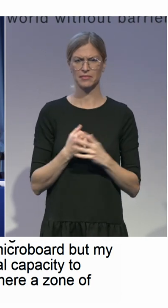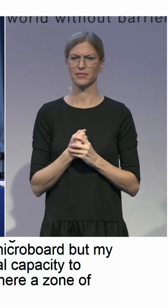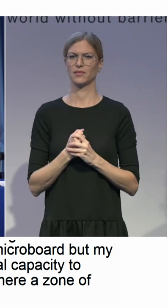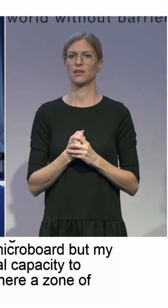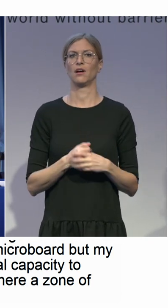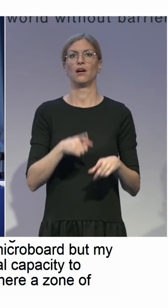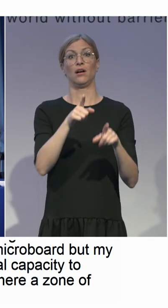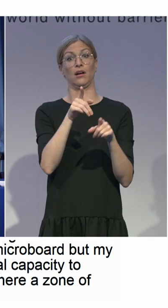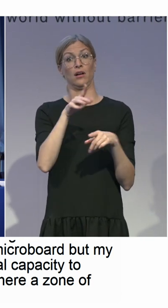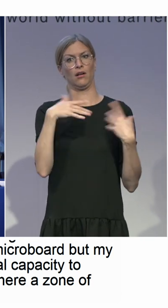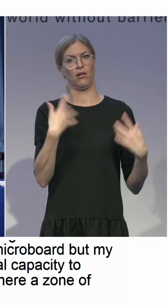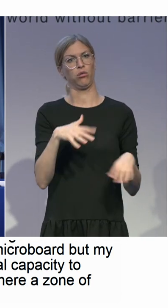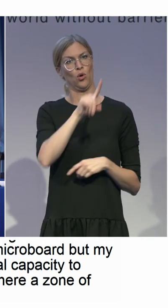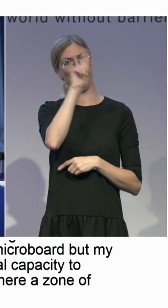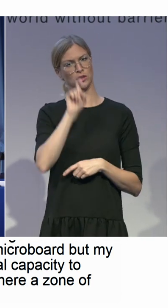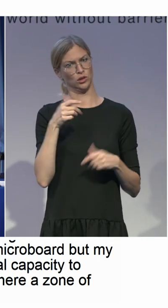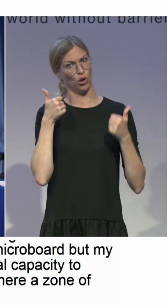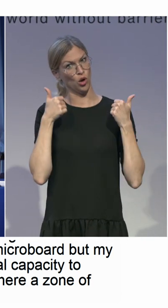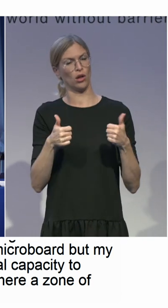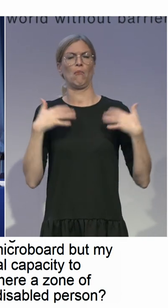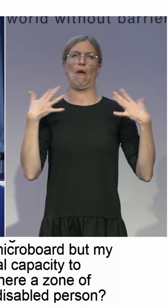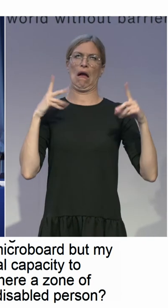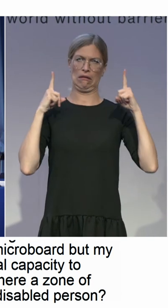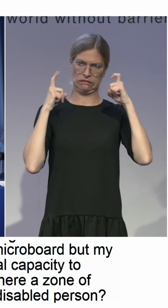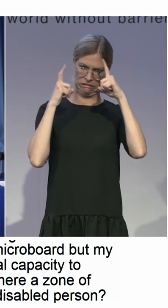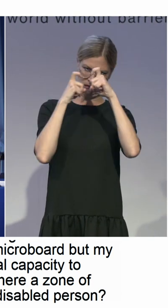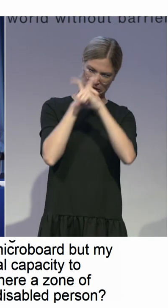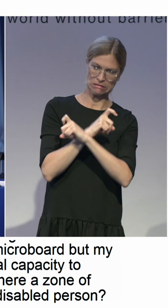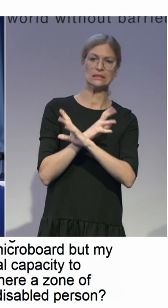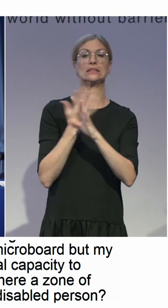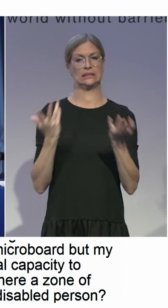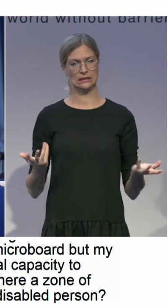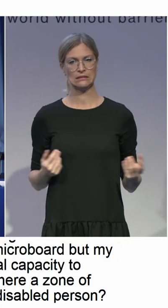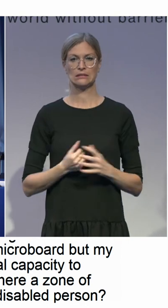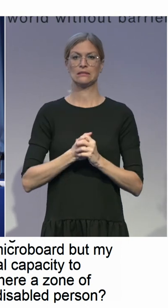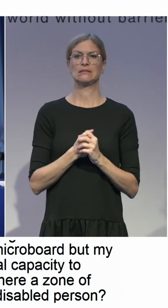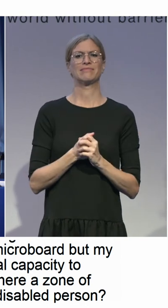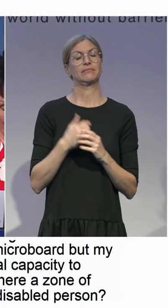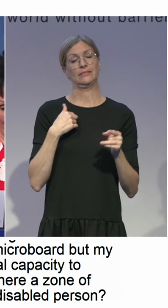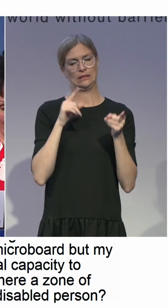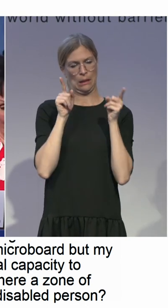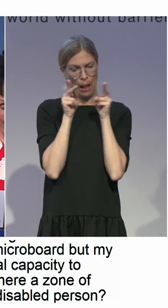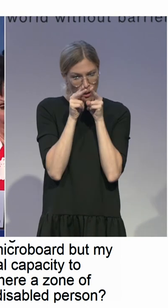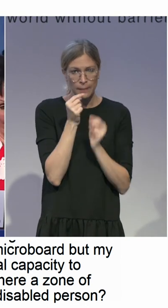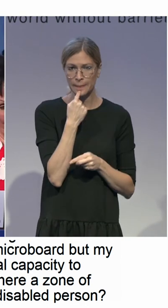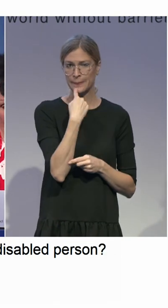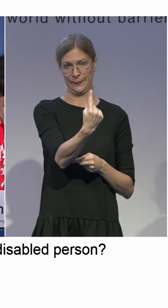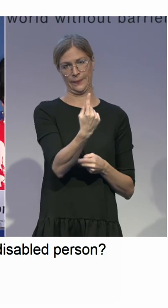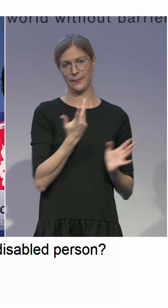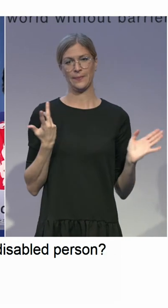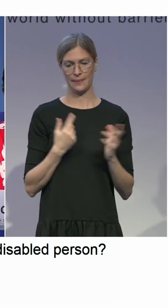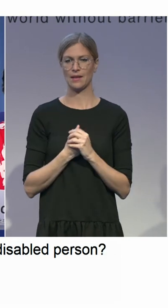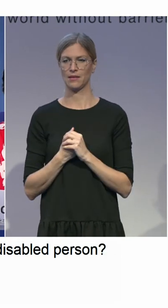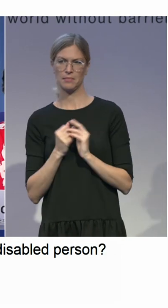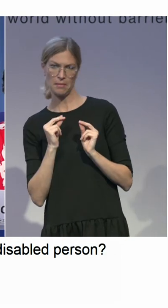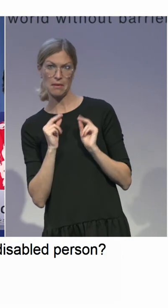complex. So, I'm going to give you a real short answer. If want to talk about it a bit more later, I'd be happy to. But the capacity of the